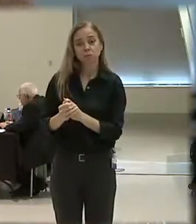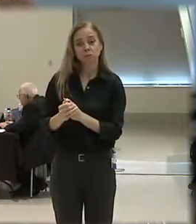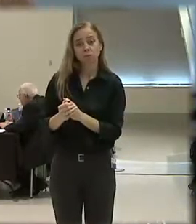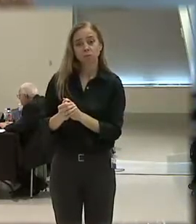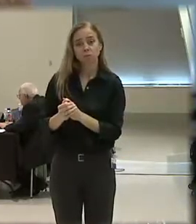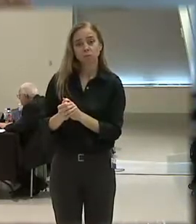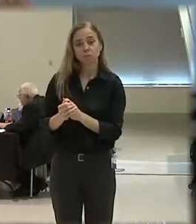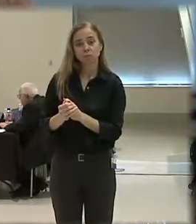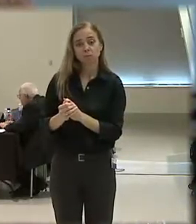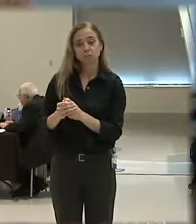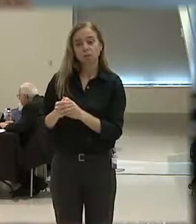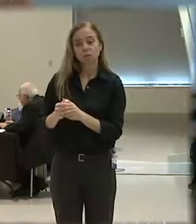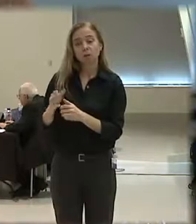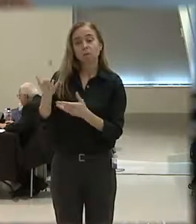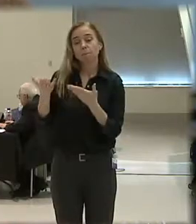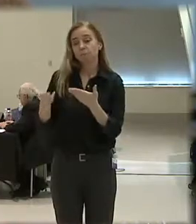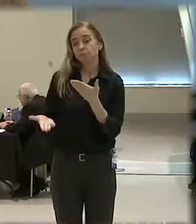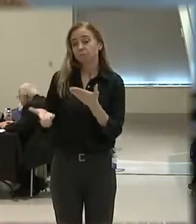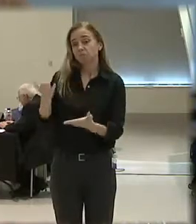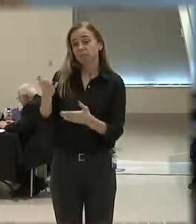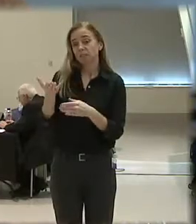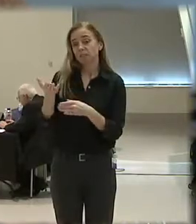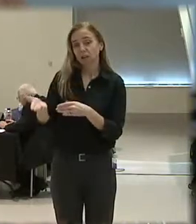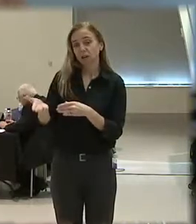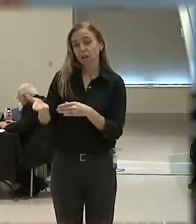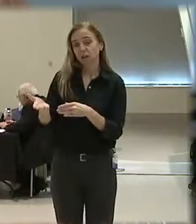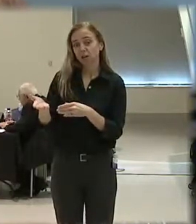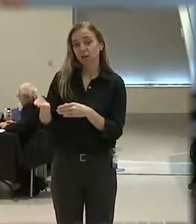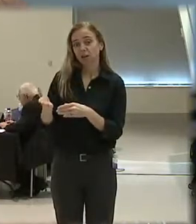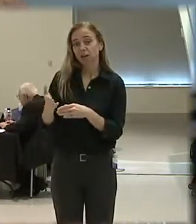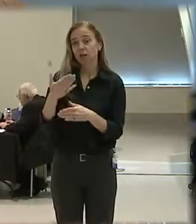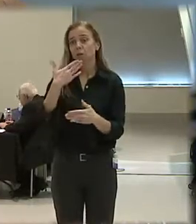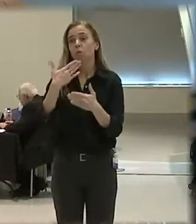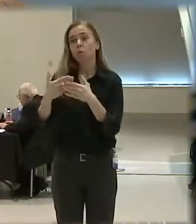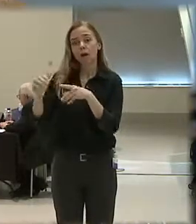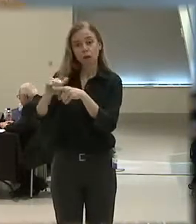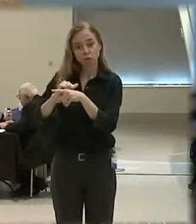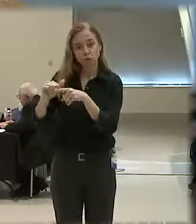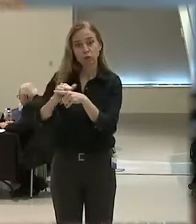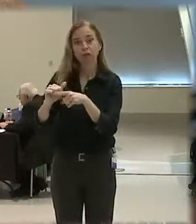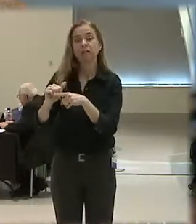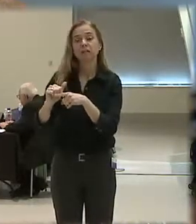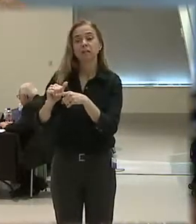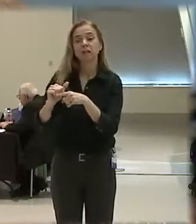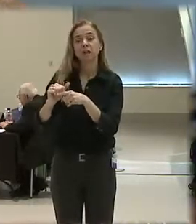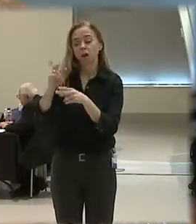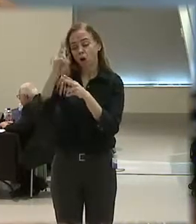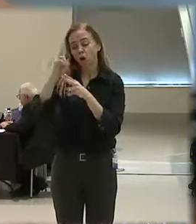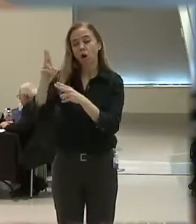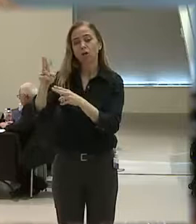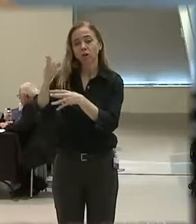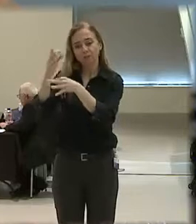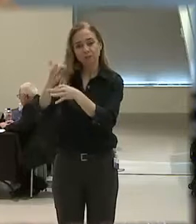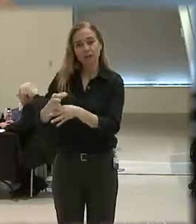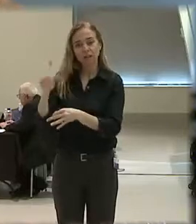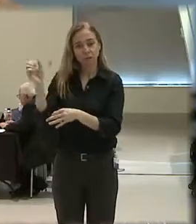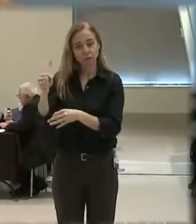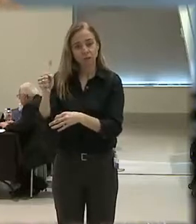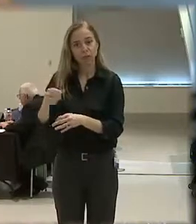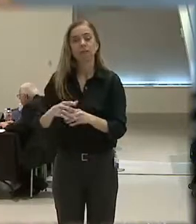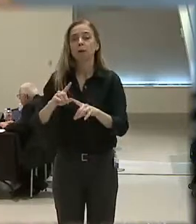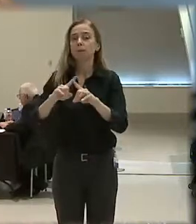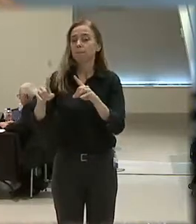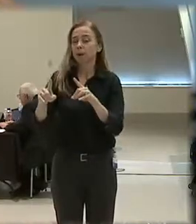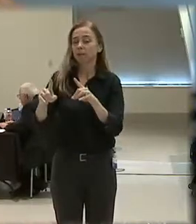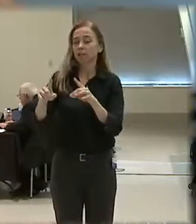-trained, they're contextually there, and they are executing their responsibility, honorably, and faithfully. But the integrity of a system